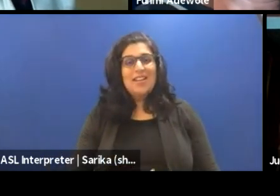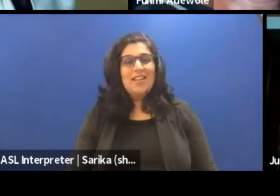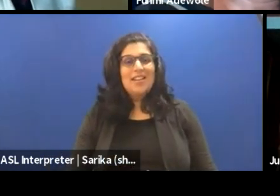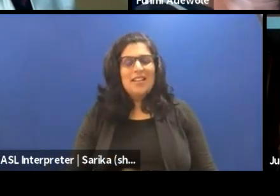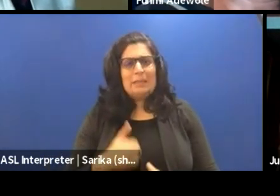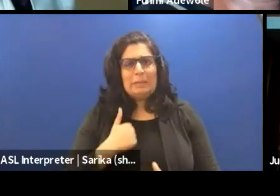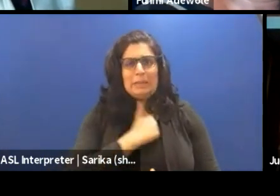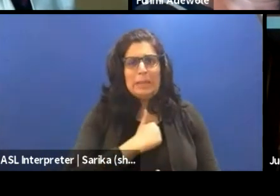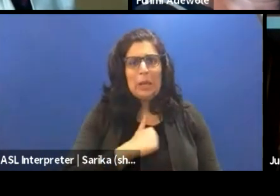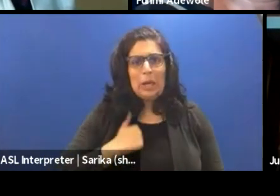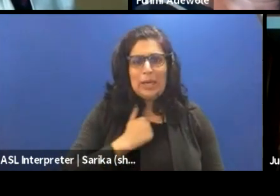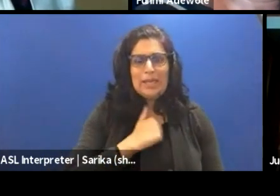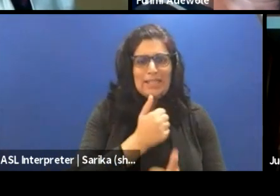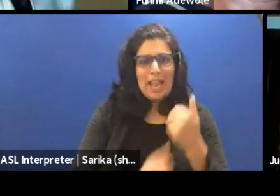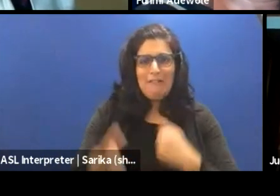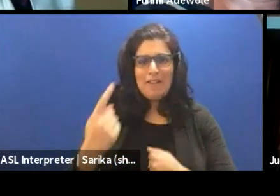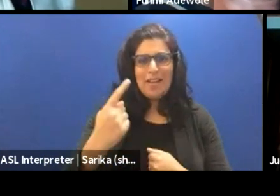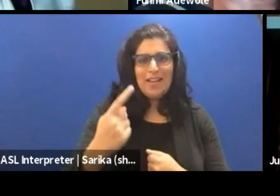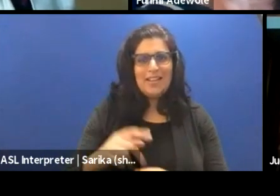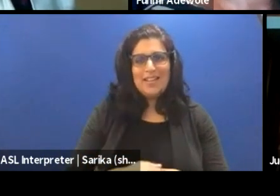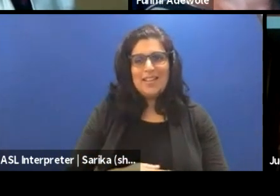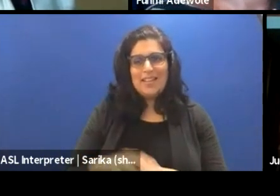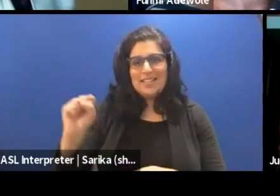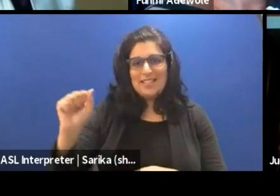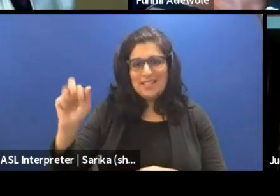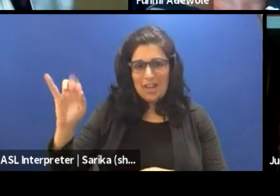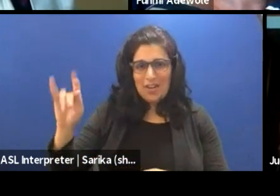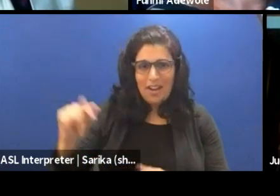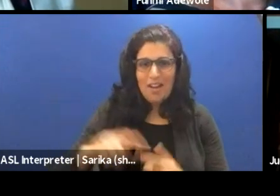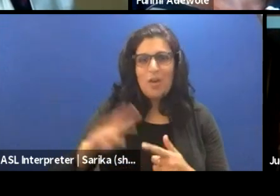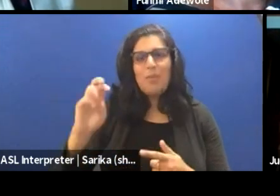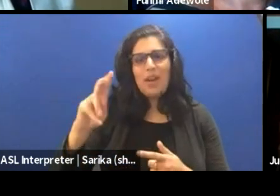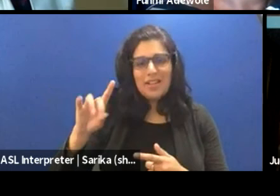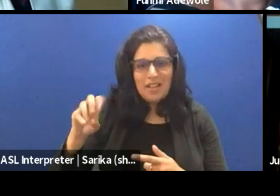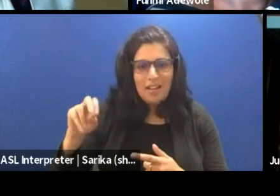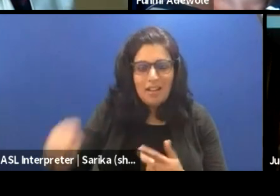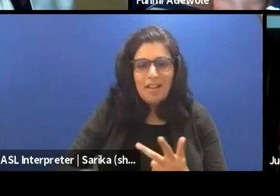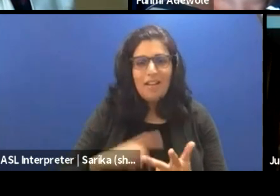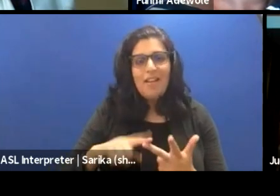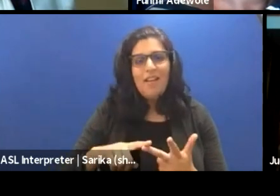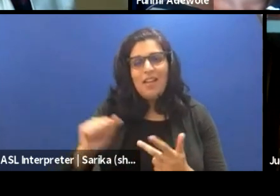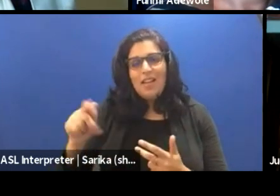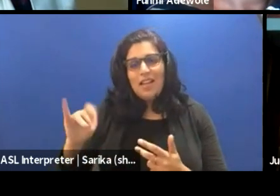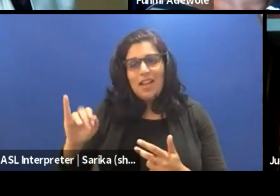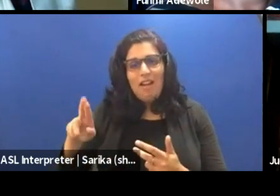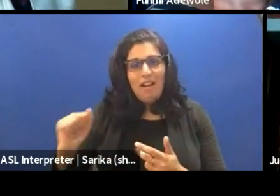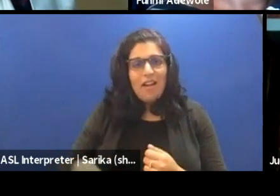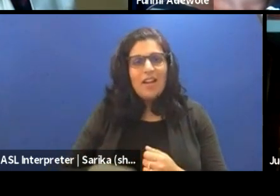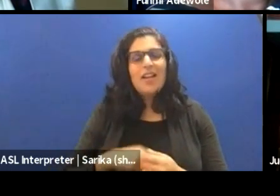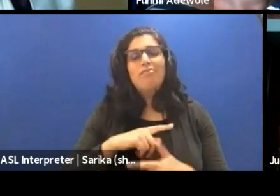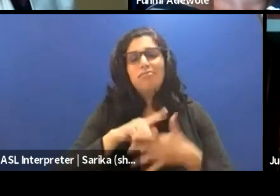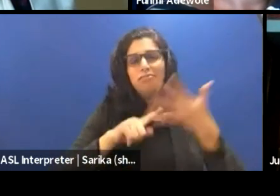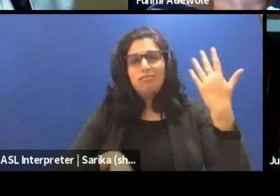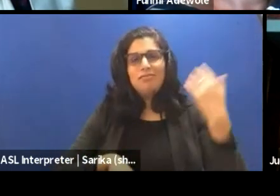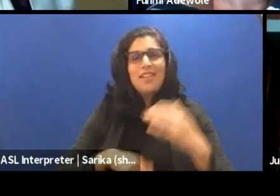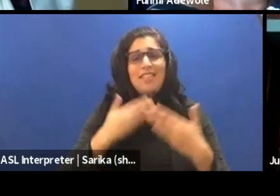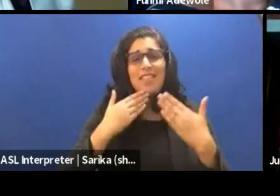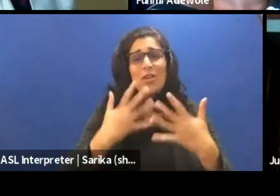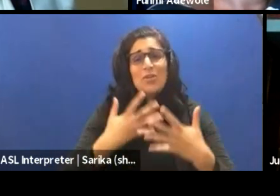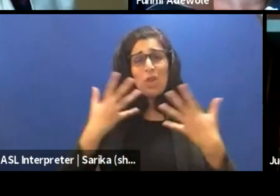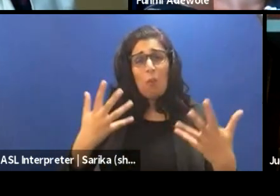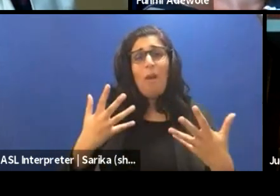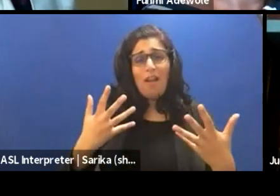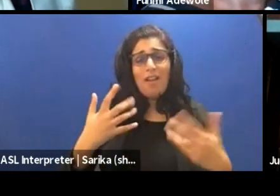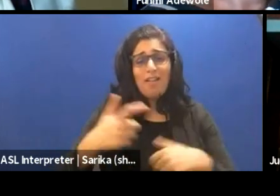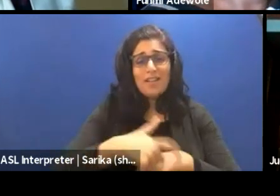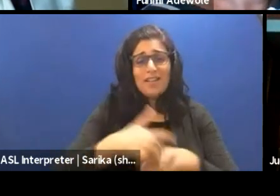and to Brendan and Sarika, and of course to Akira Akapsuna. Thank you so much for taking the time to